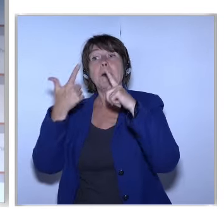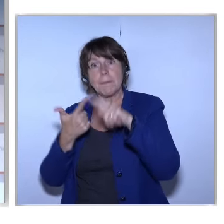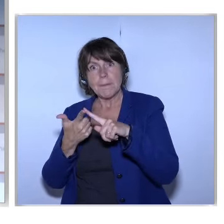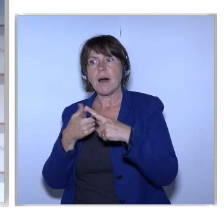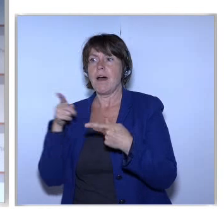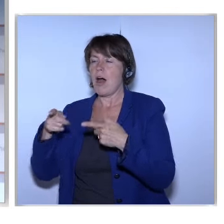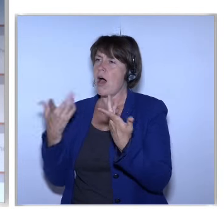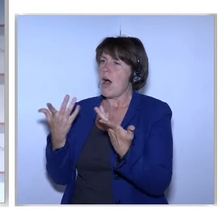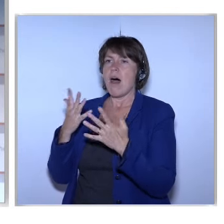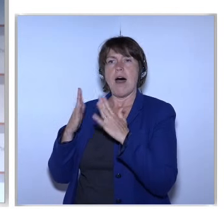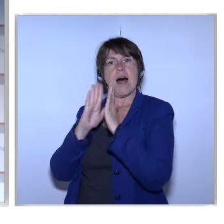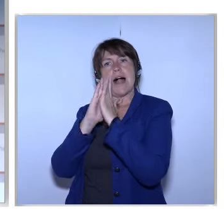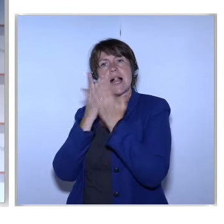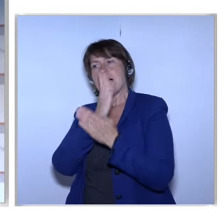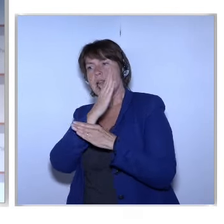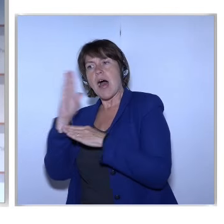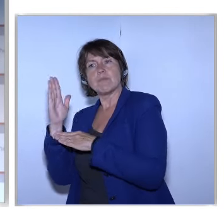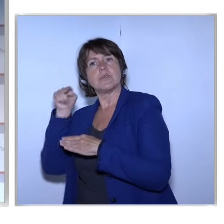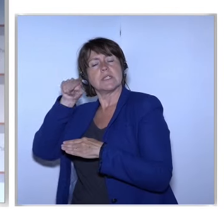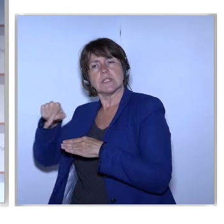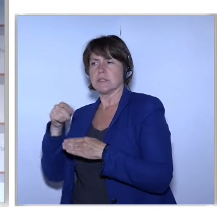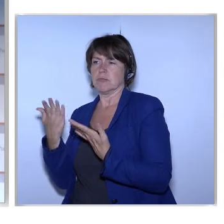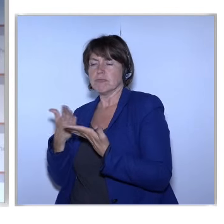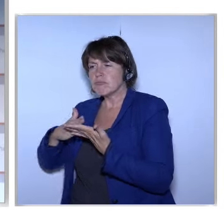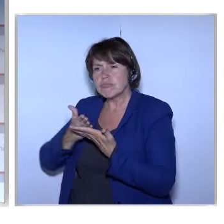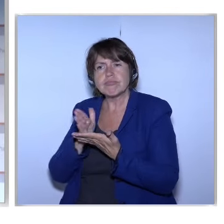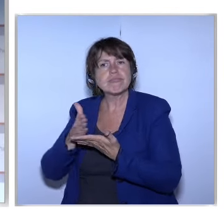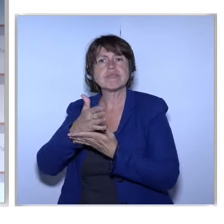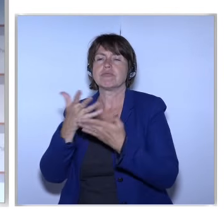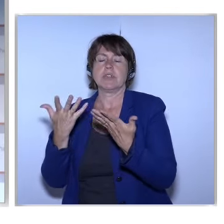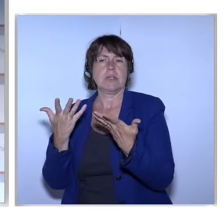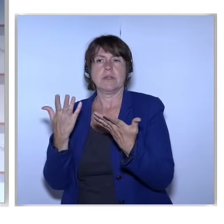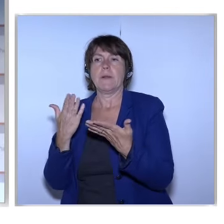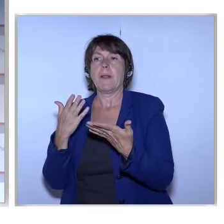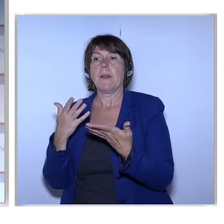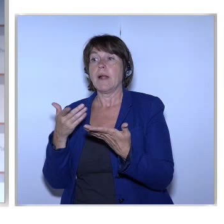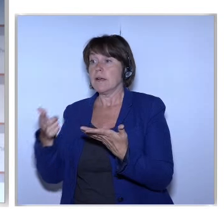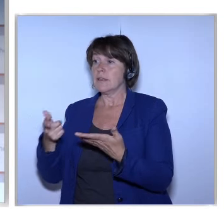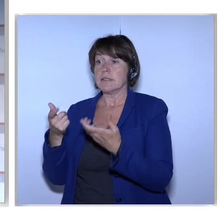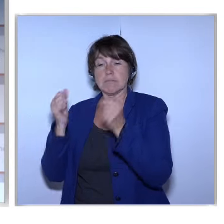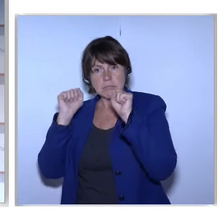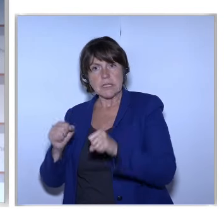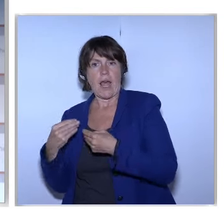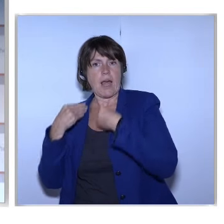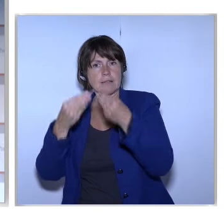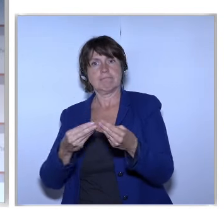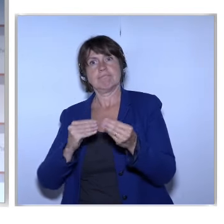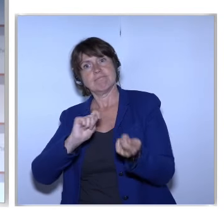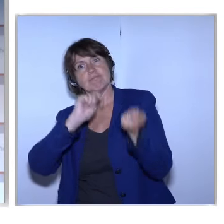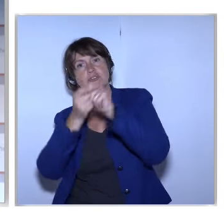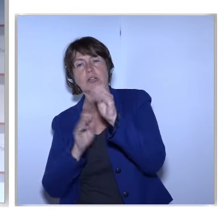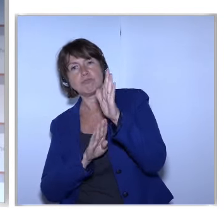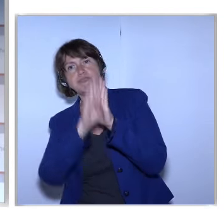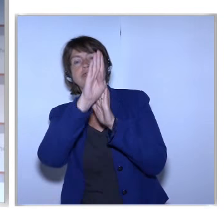Journeys Or The Journeys Of People Around Europe And What Libraries Have Done For Their Lives There's A